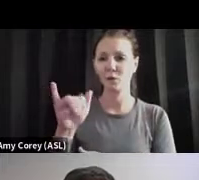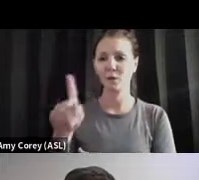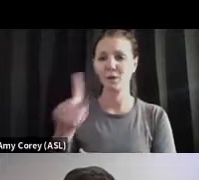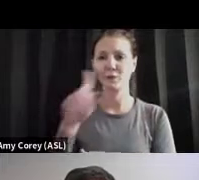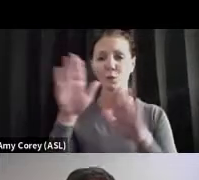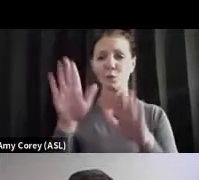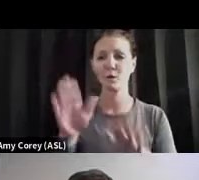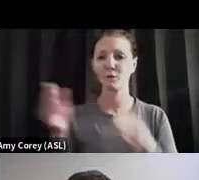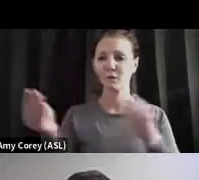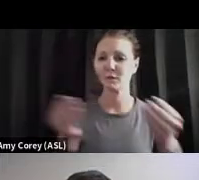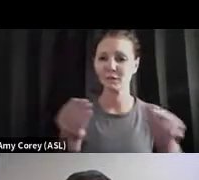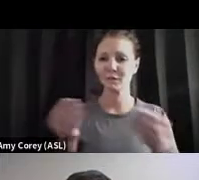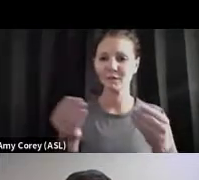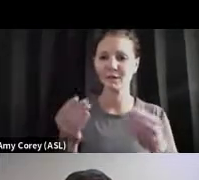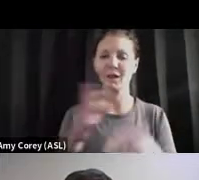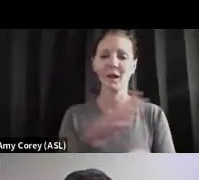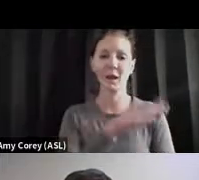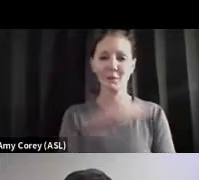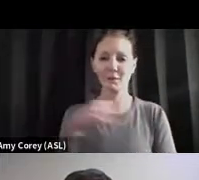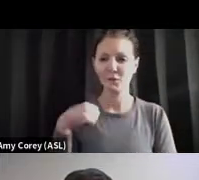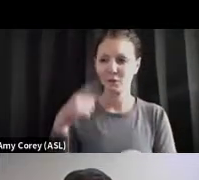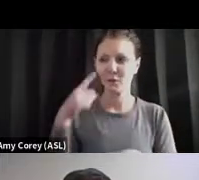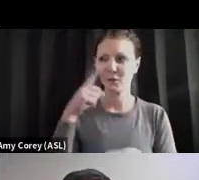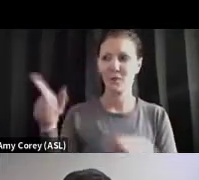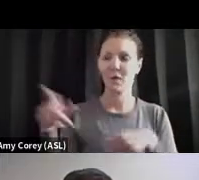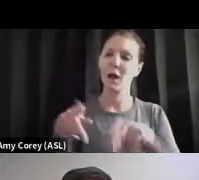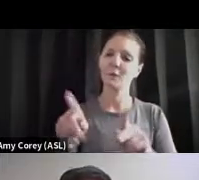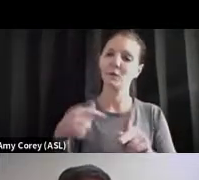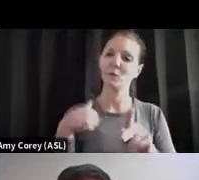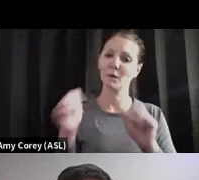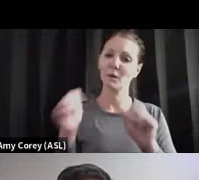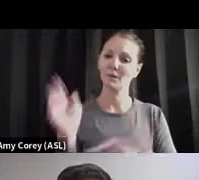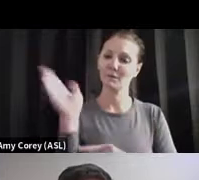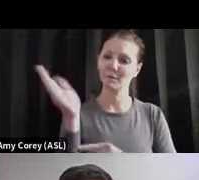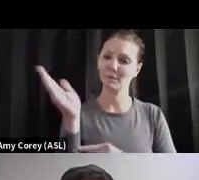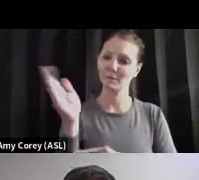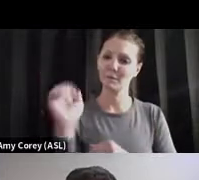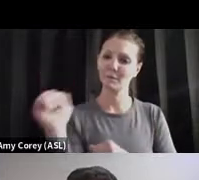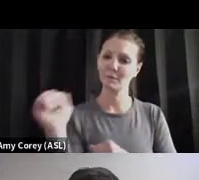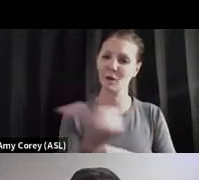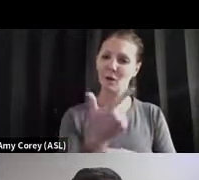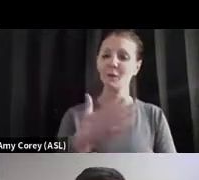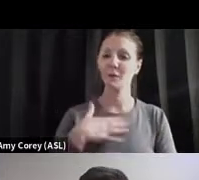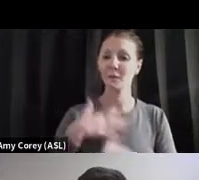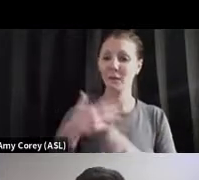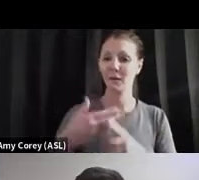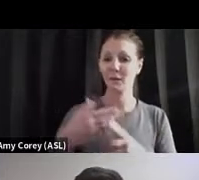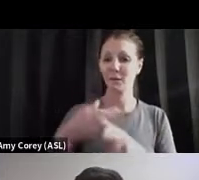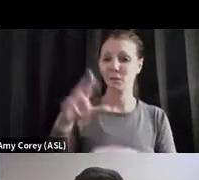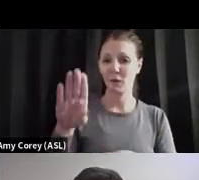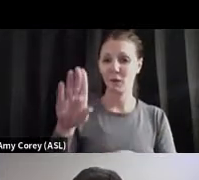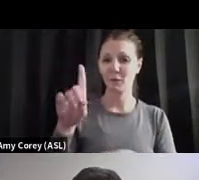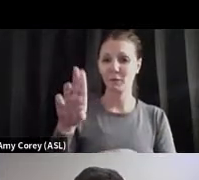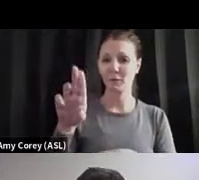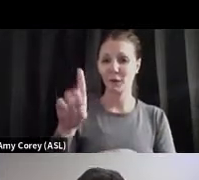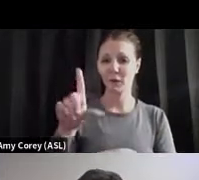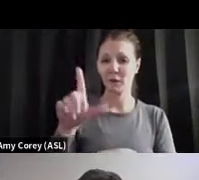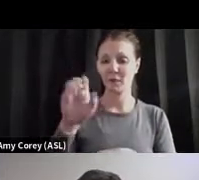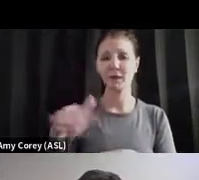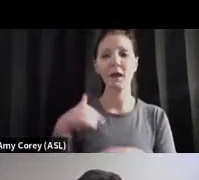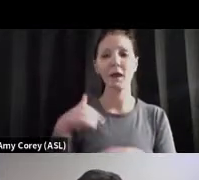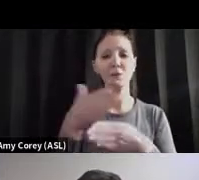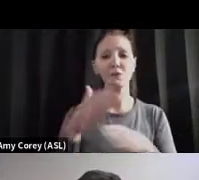and the commissioner for the opportunity to speak to everyone. My name is Rob Dudley. I'm a general pediatrician at the Community Health Center of New Bridge,